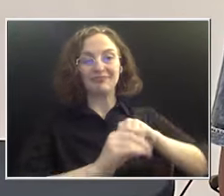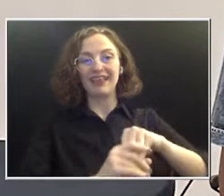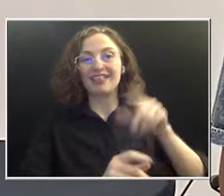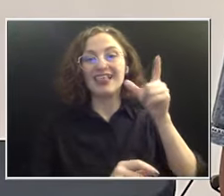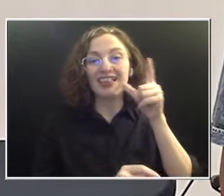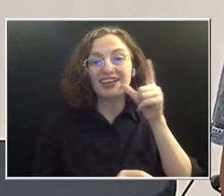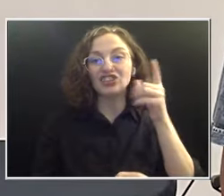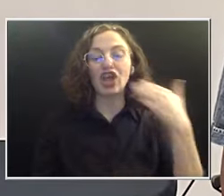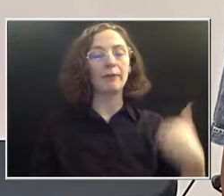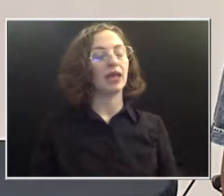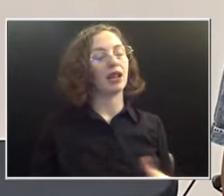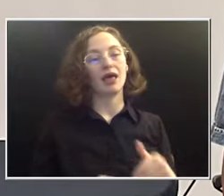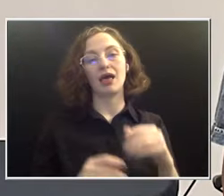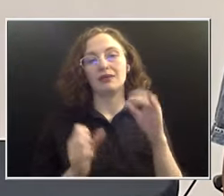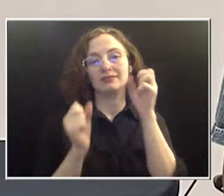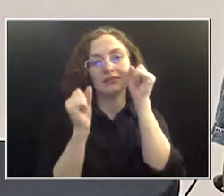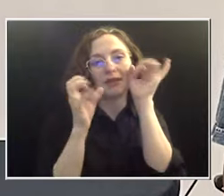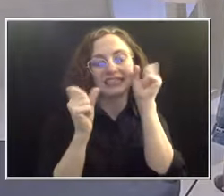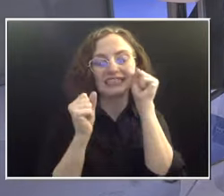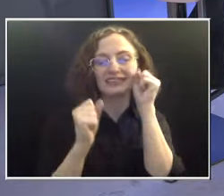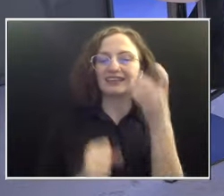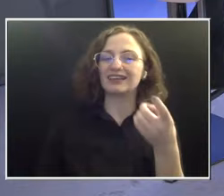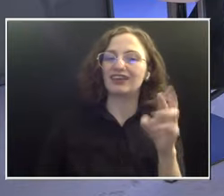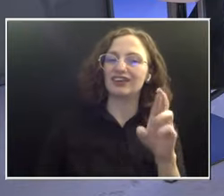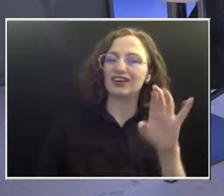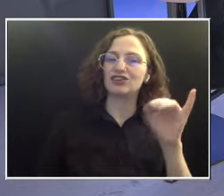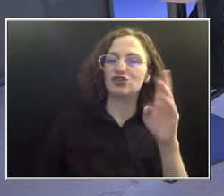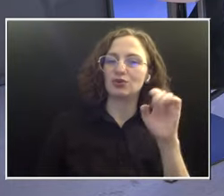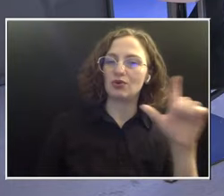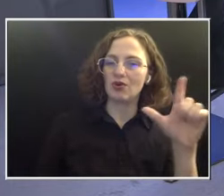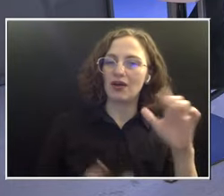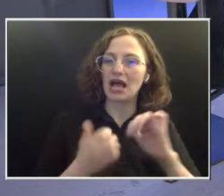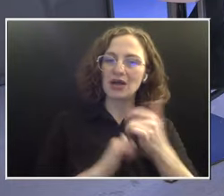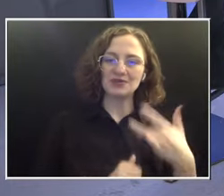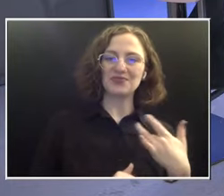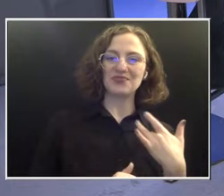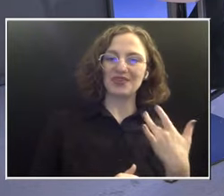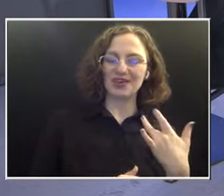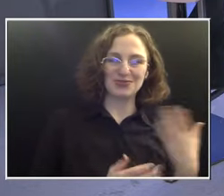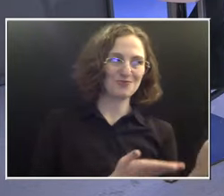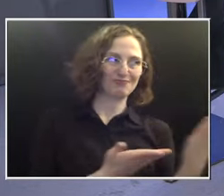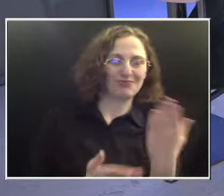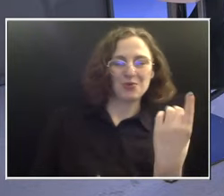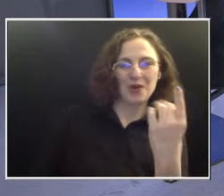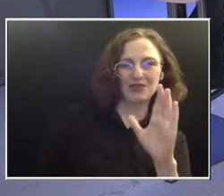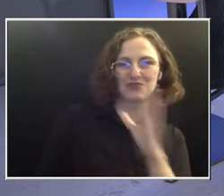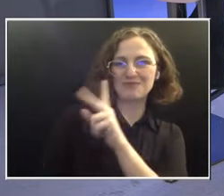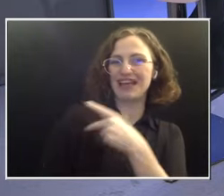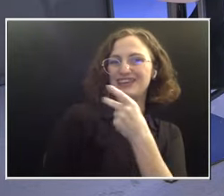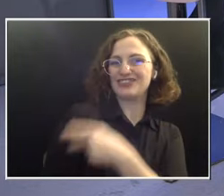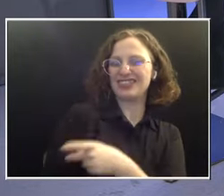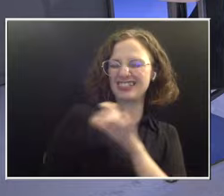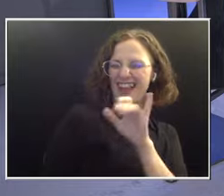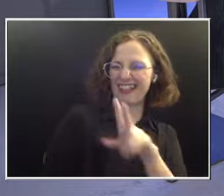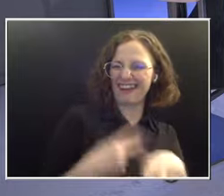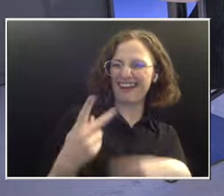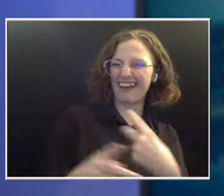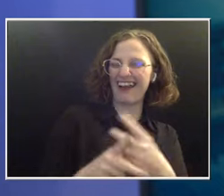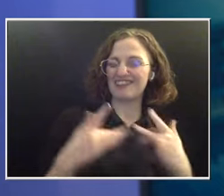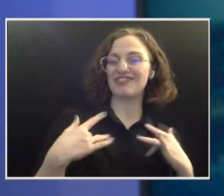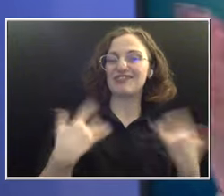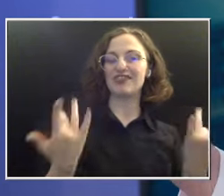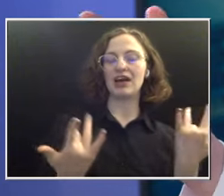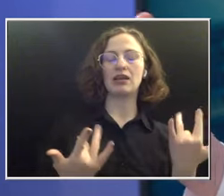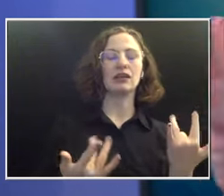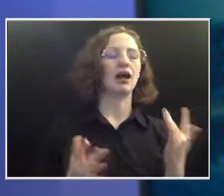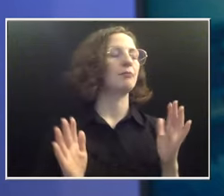Dr. Joel, what's it like, though, to be able to bring one of your patients along for an event like this? It was so wonderful for